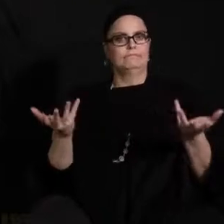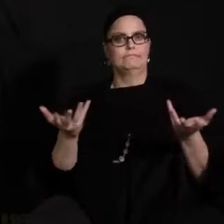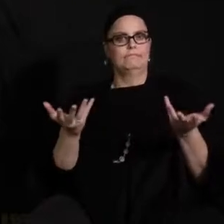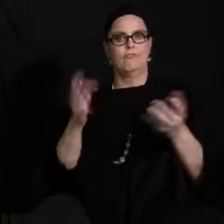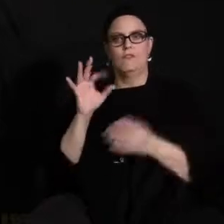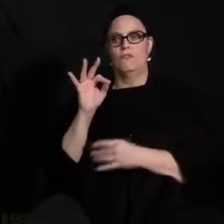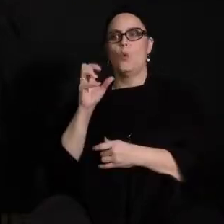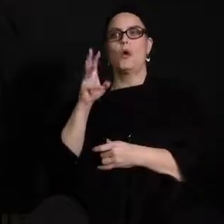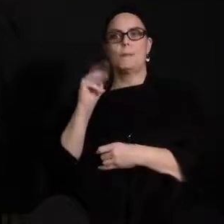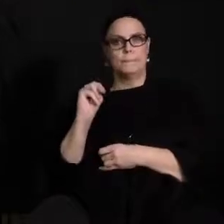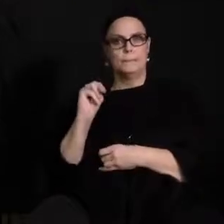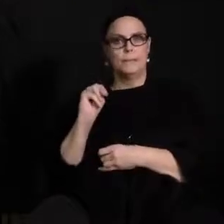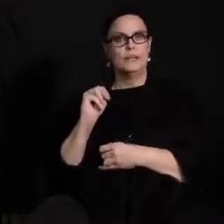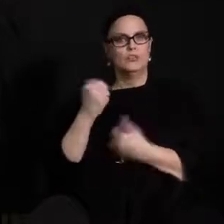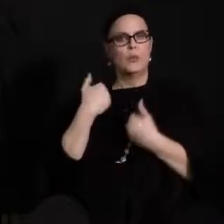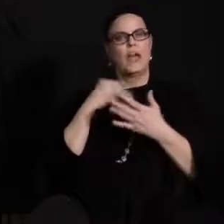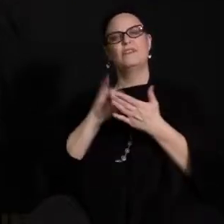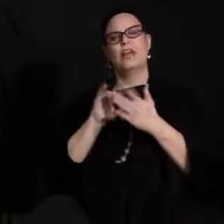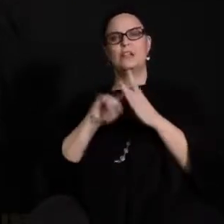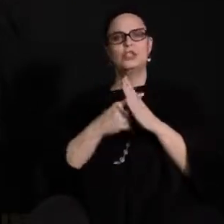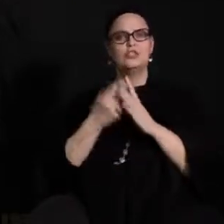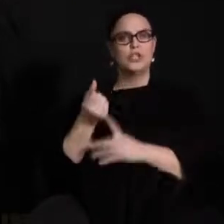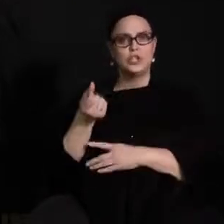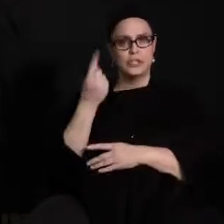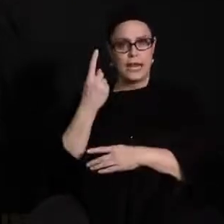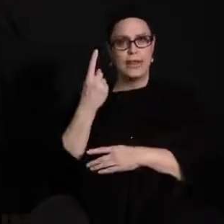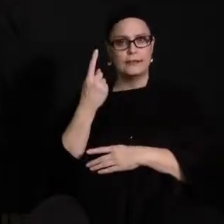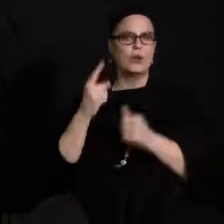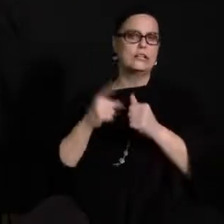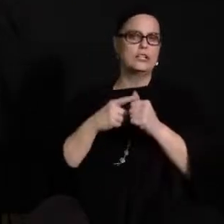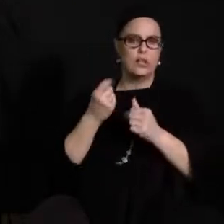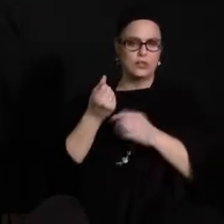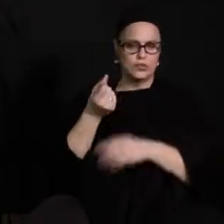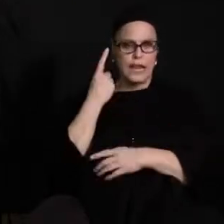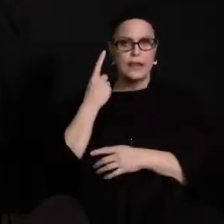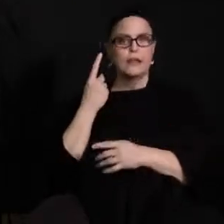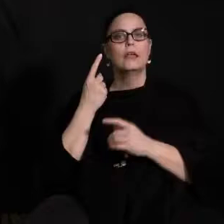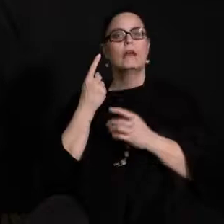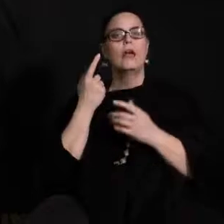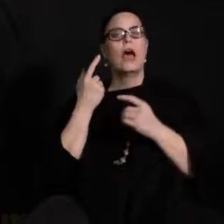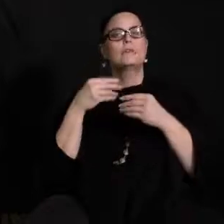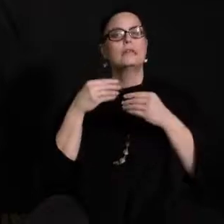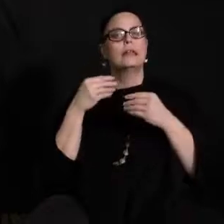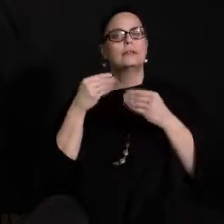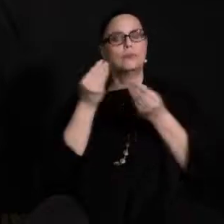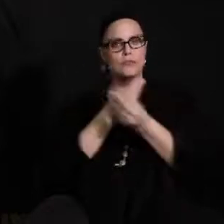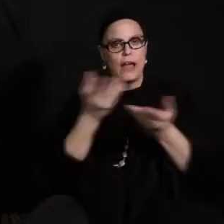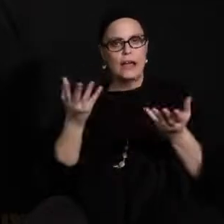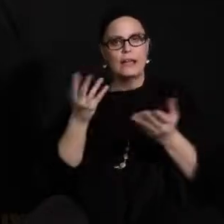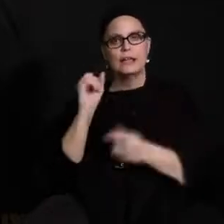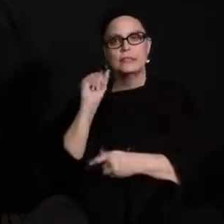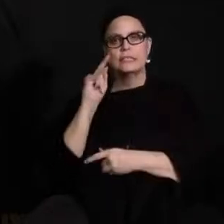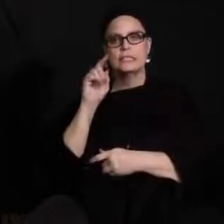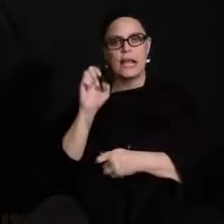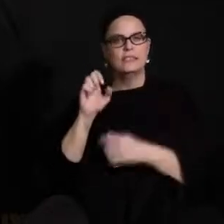understanding. And then we also have our sites that are currently in the process of giving site overviews to their community, which will also